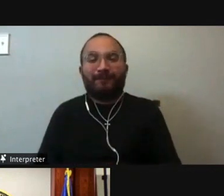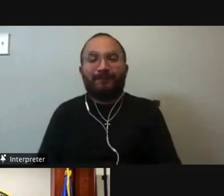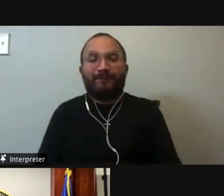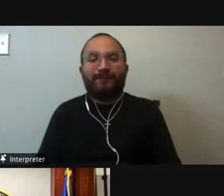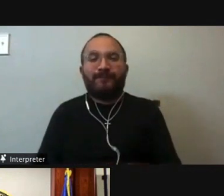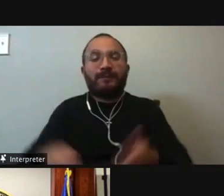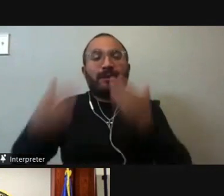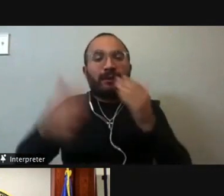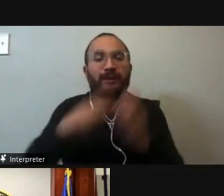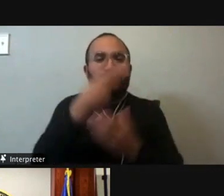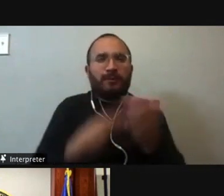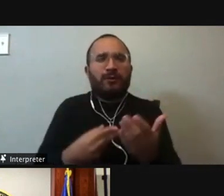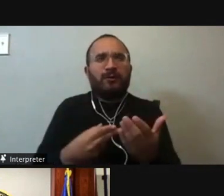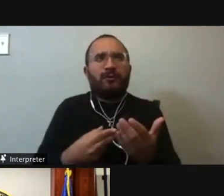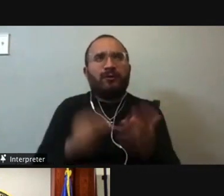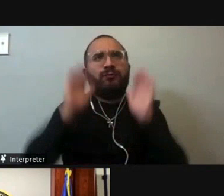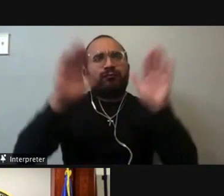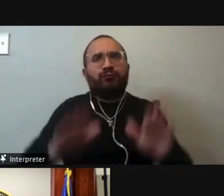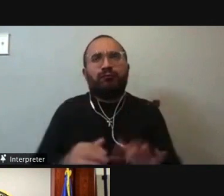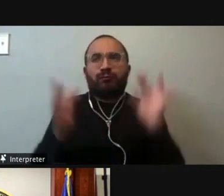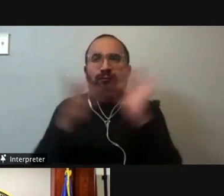Thank you both for such wonderful responses.